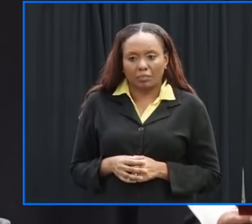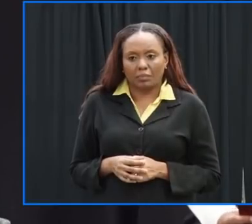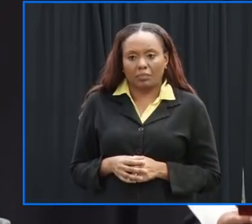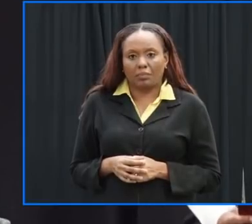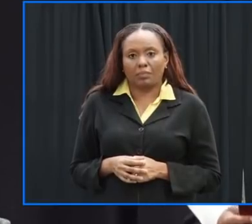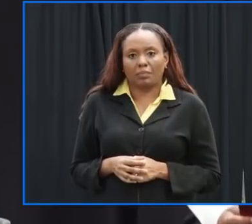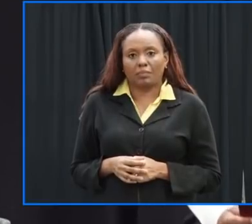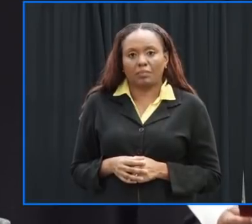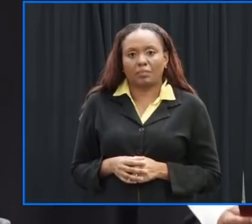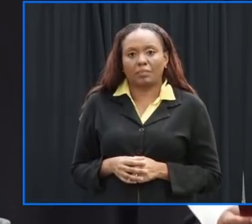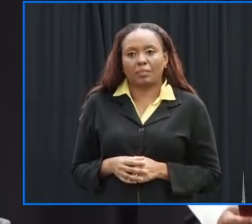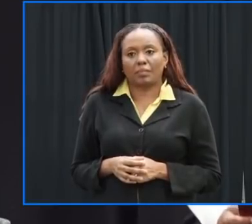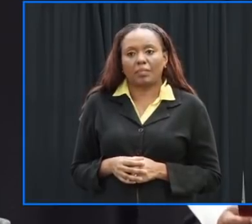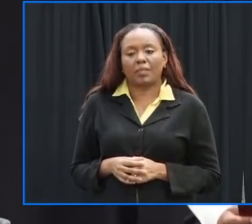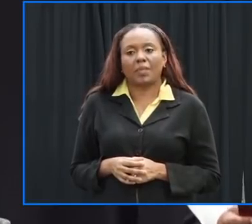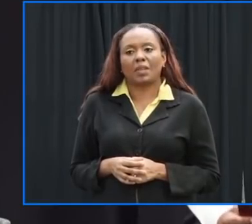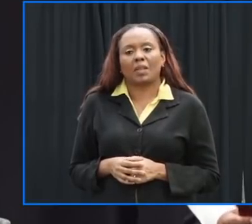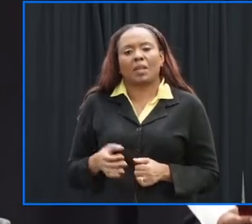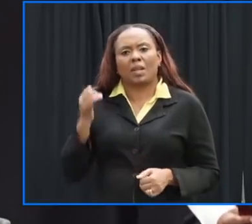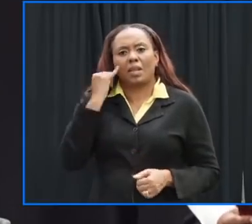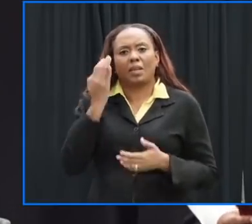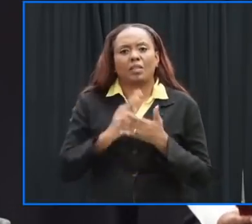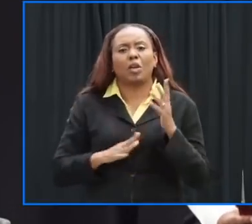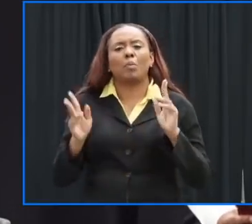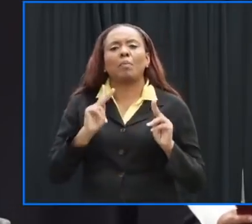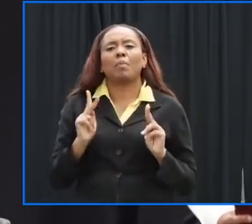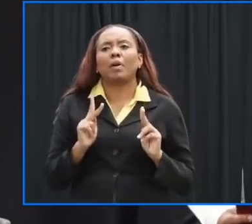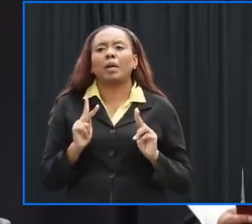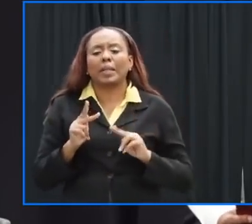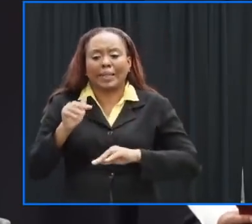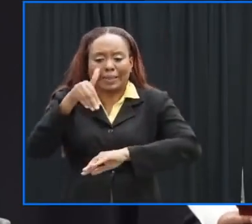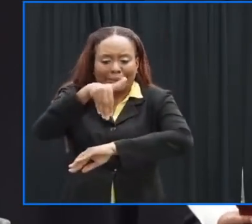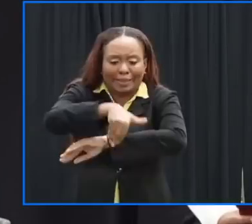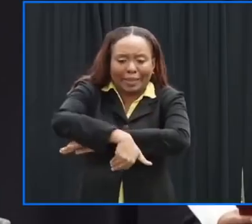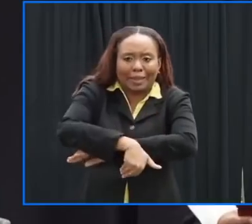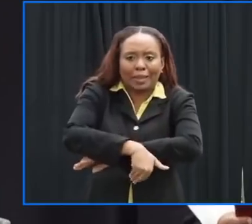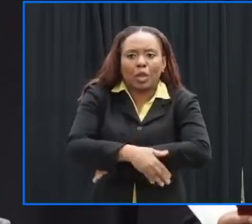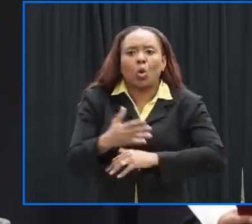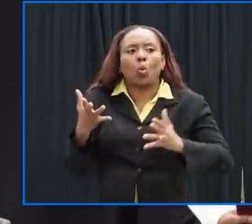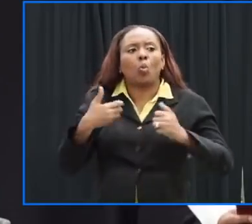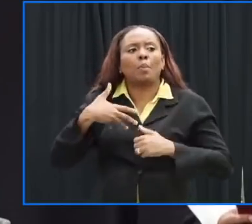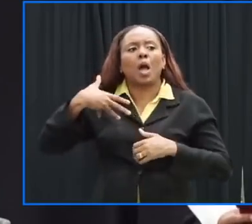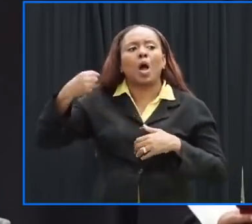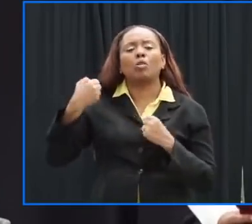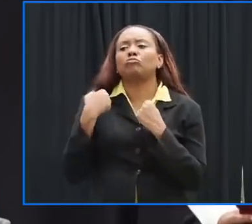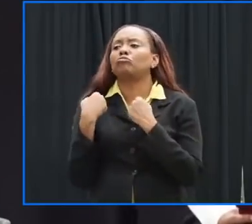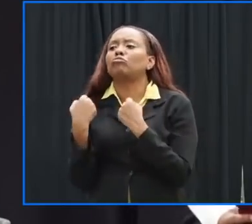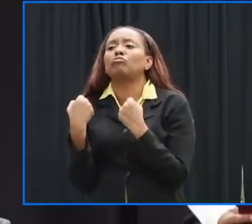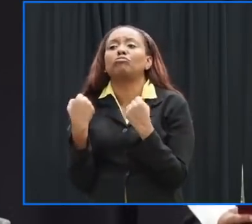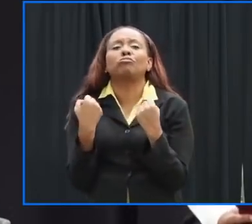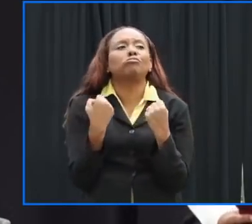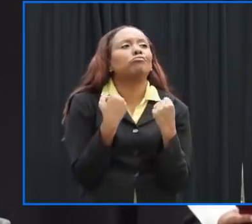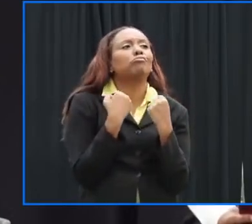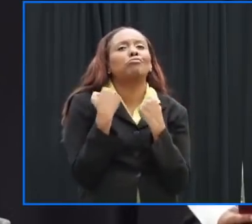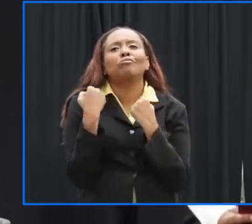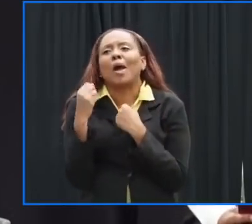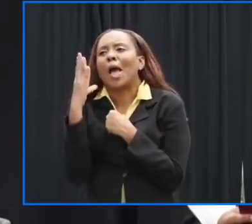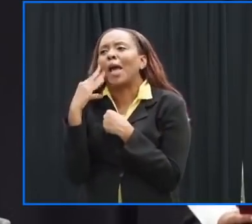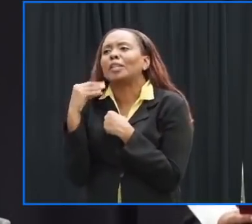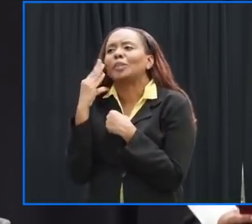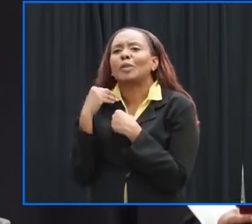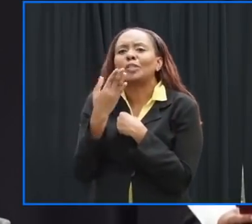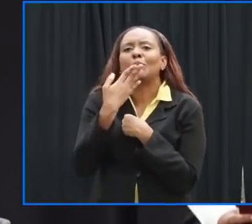joy riding in the middle of the storm because you are putting other people's lives at